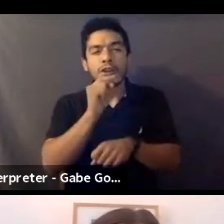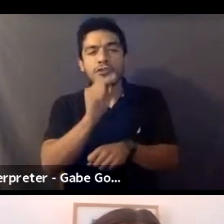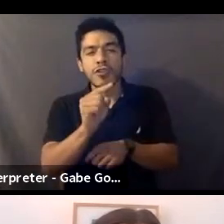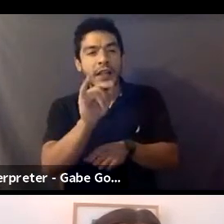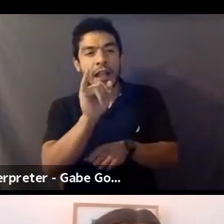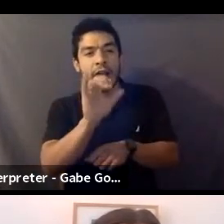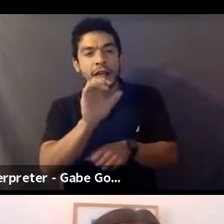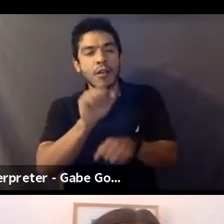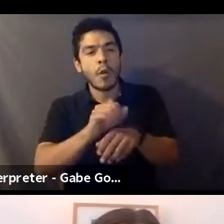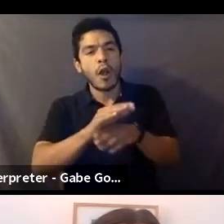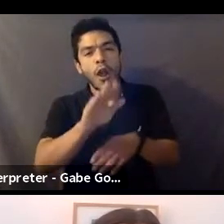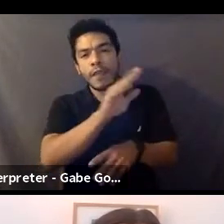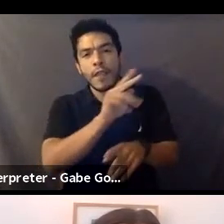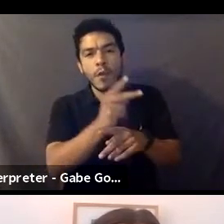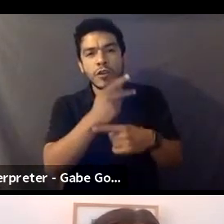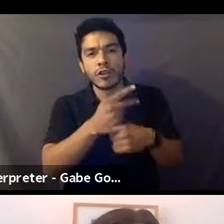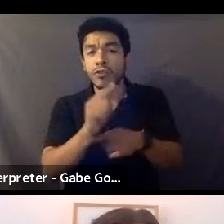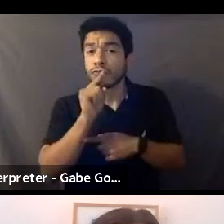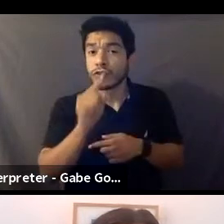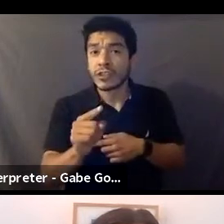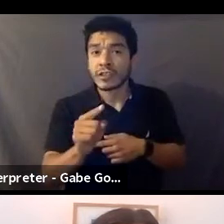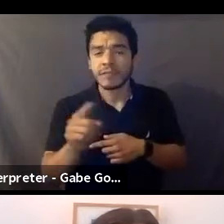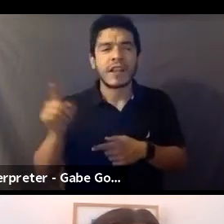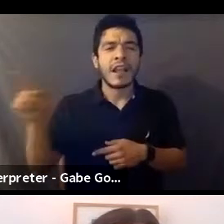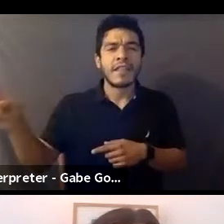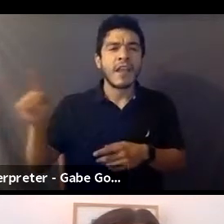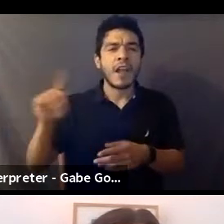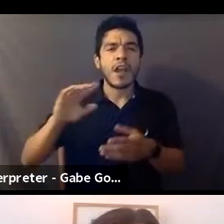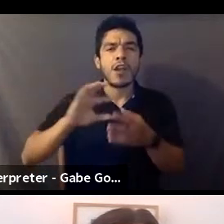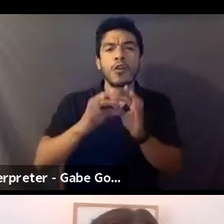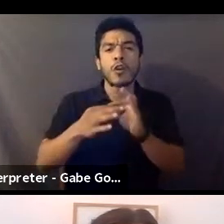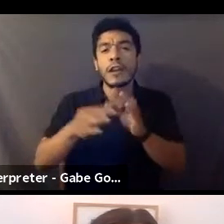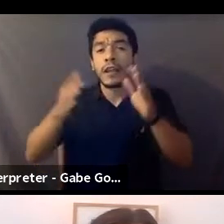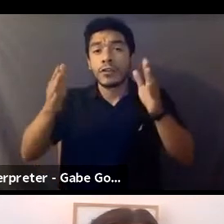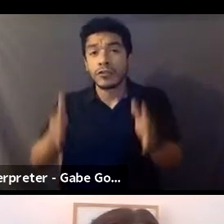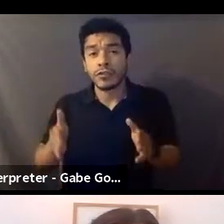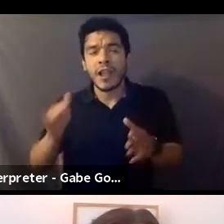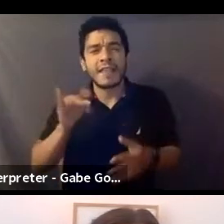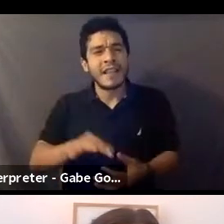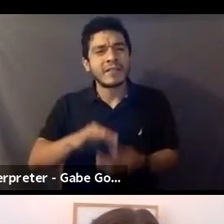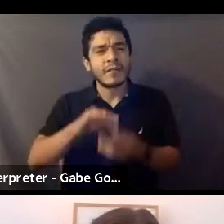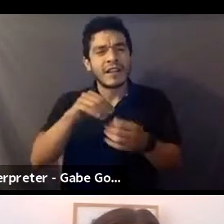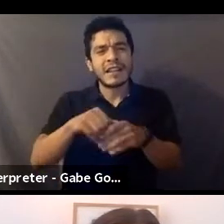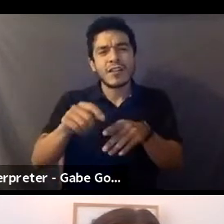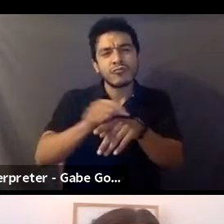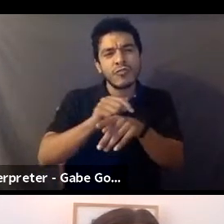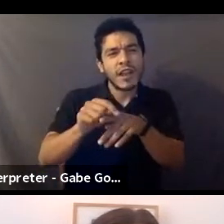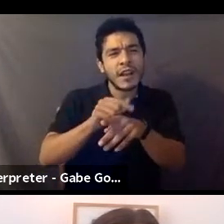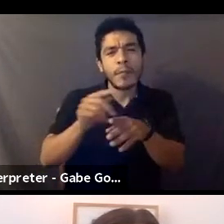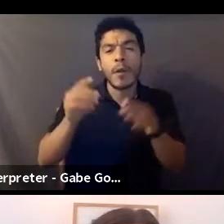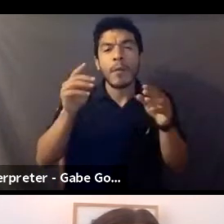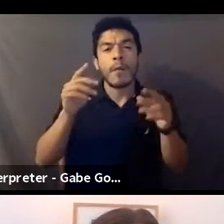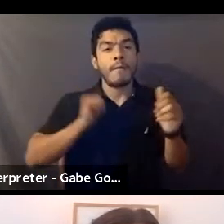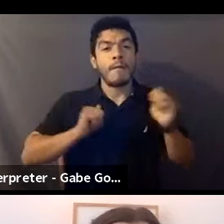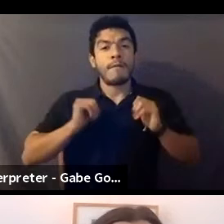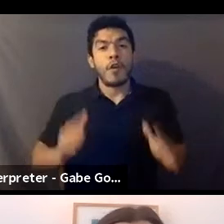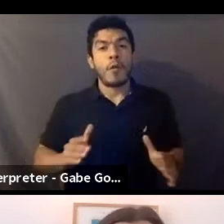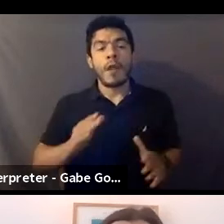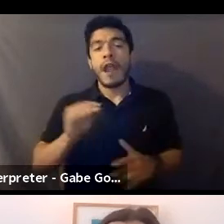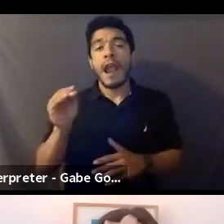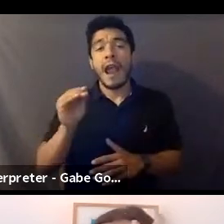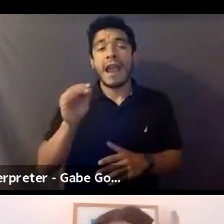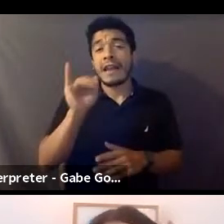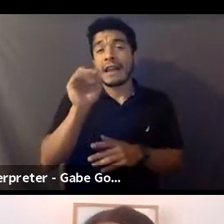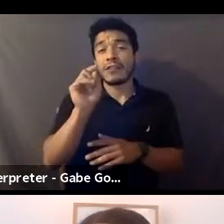Alicia is the creative director for intimacy directors and coordinators, which specializes in training performers and industry professionals to better